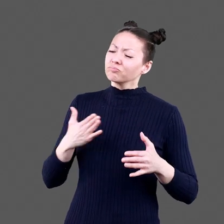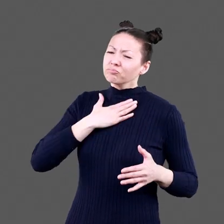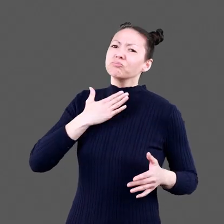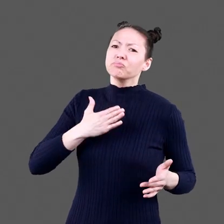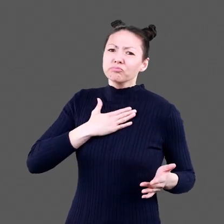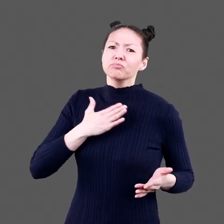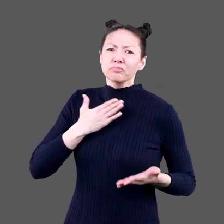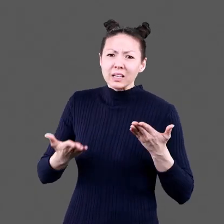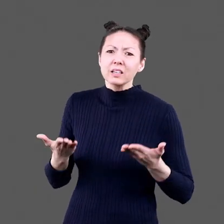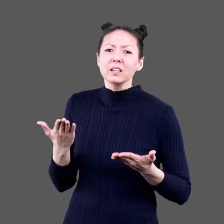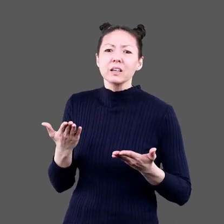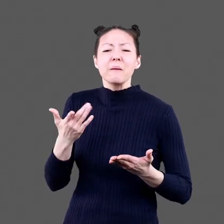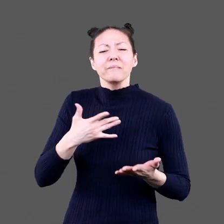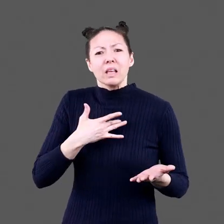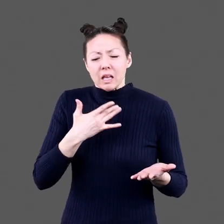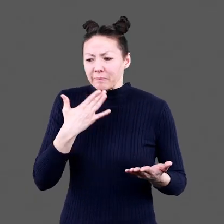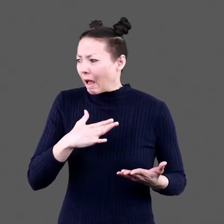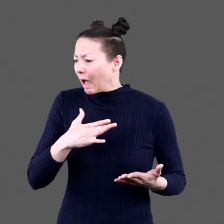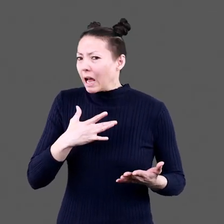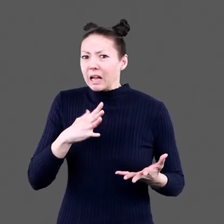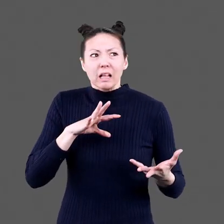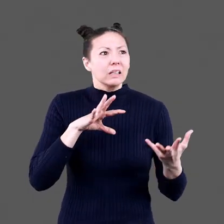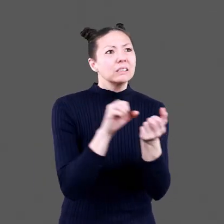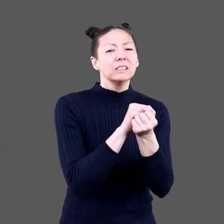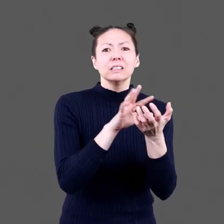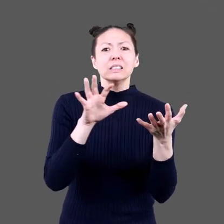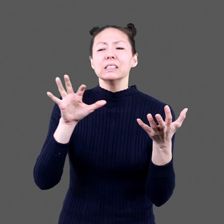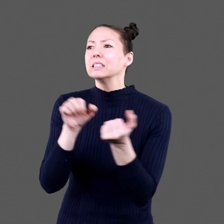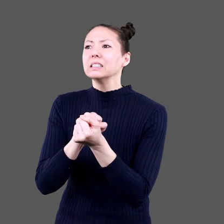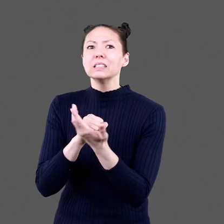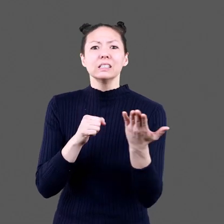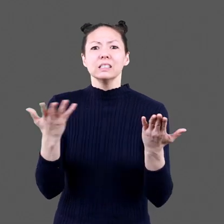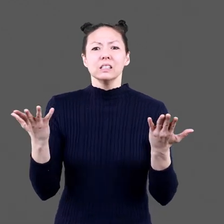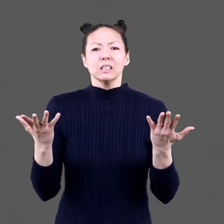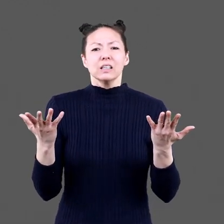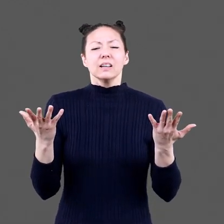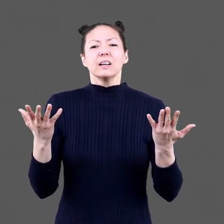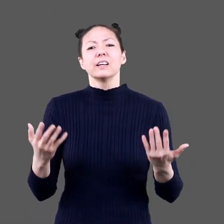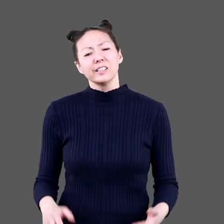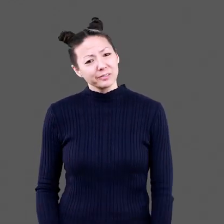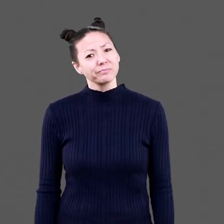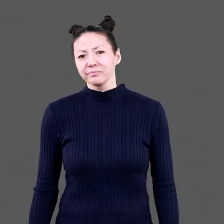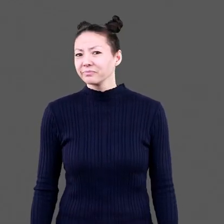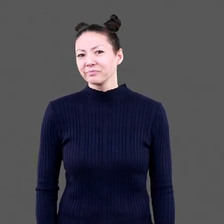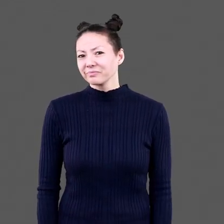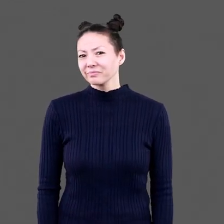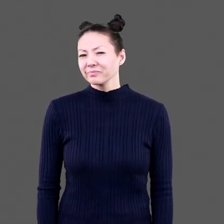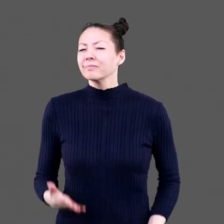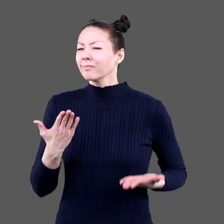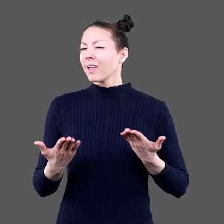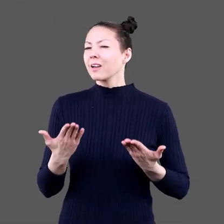they're good Samaritans Maybe they feel bad for